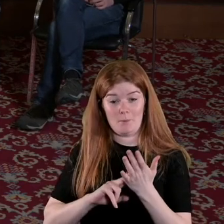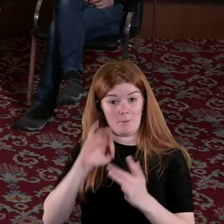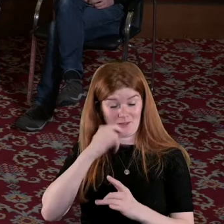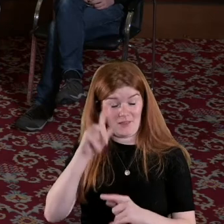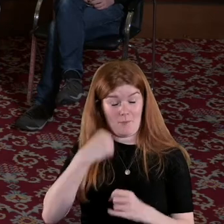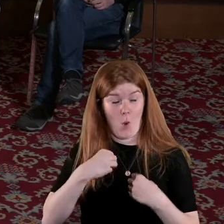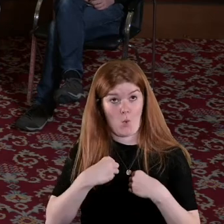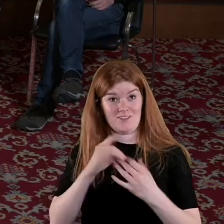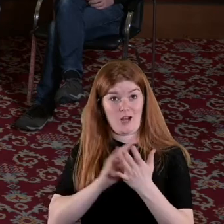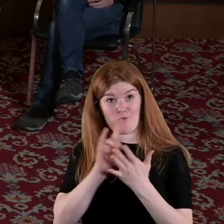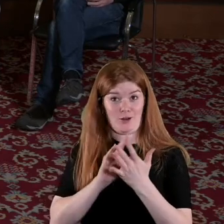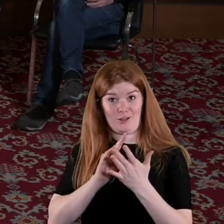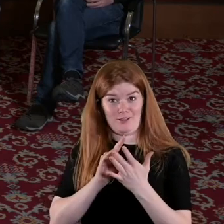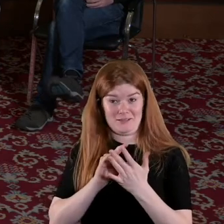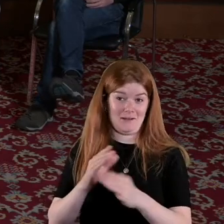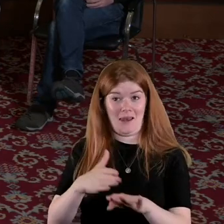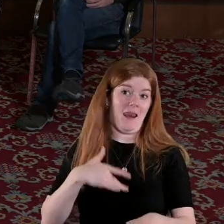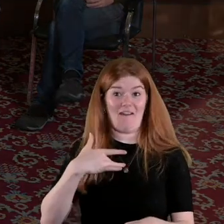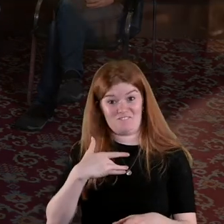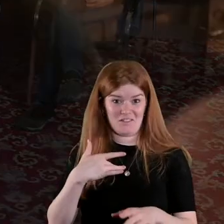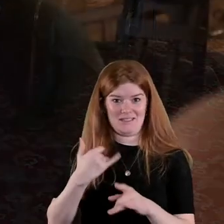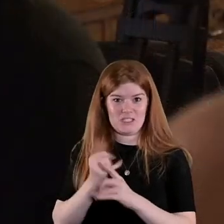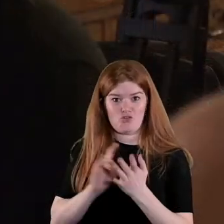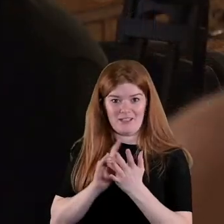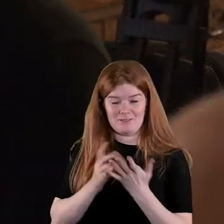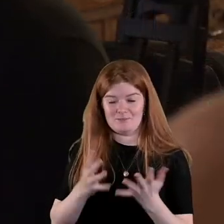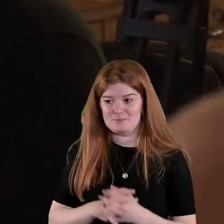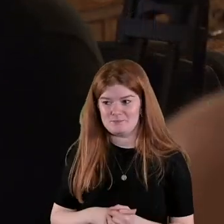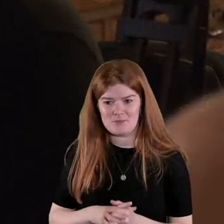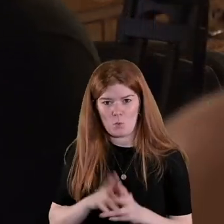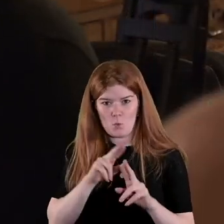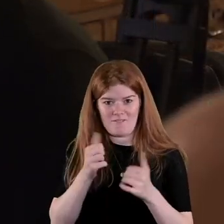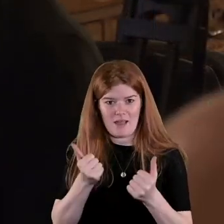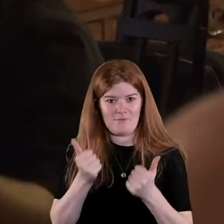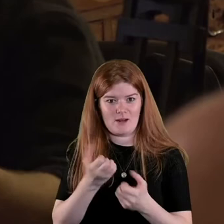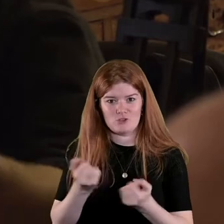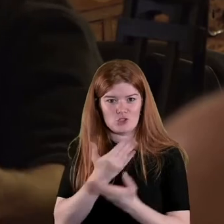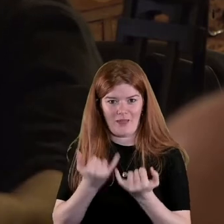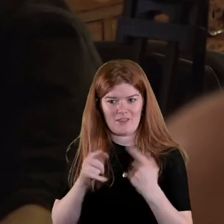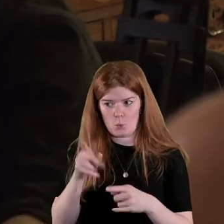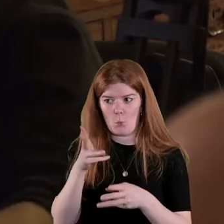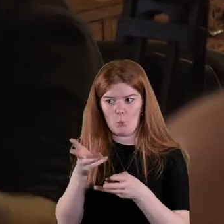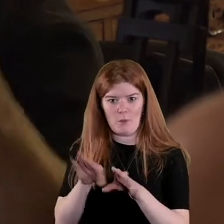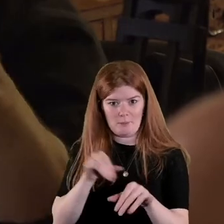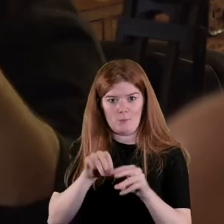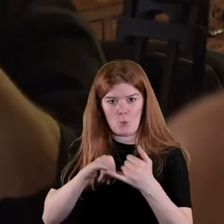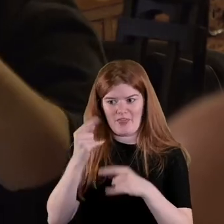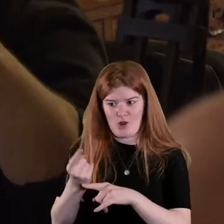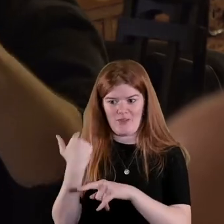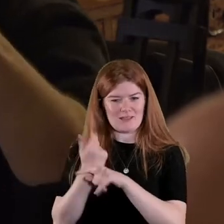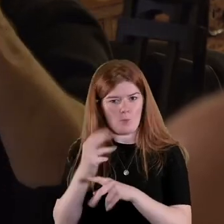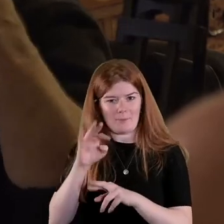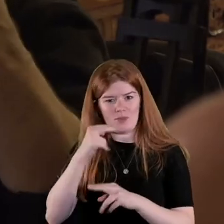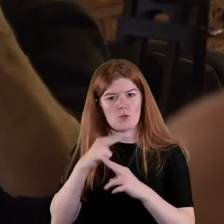historical my own longevity or whatever as a historian we couldn't have had a discussion like this with those who were there before us because they